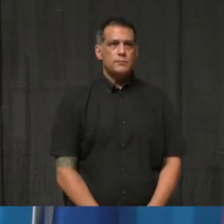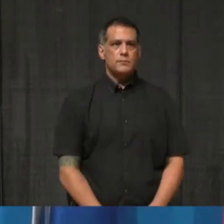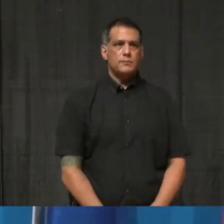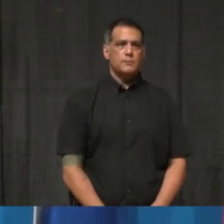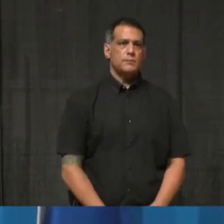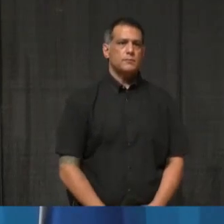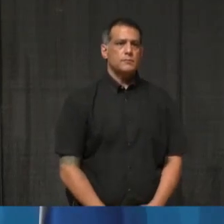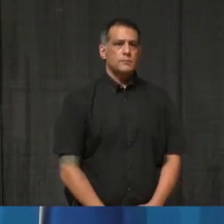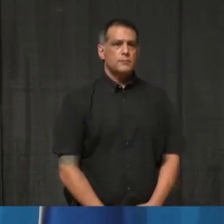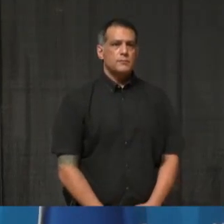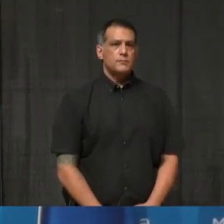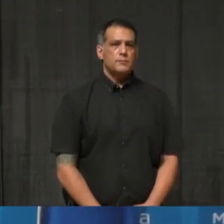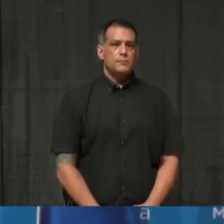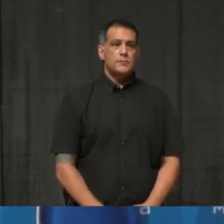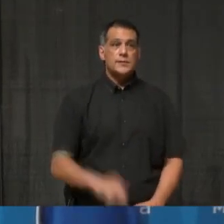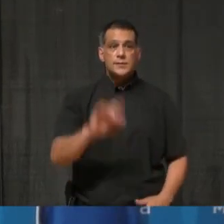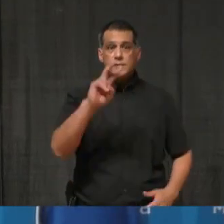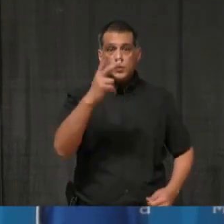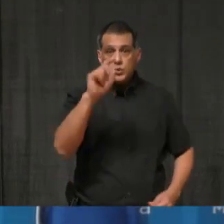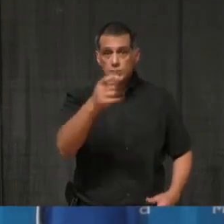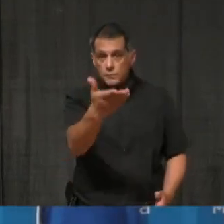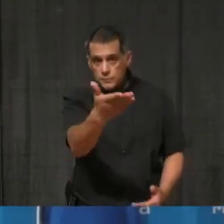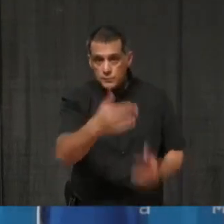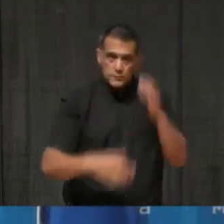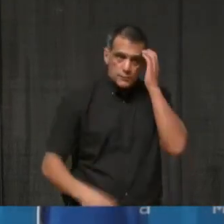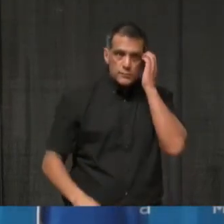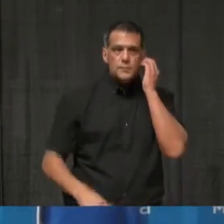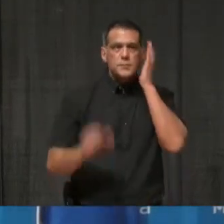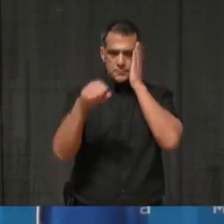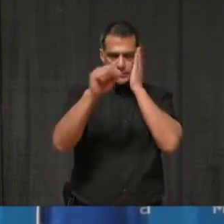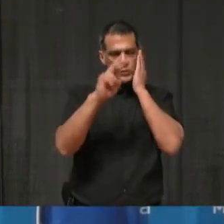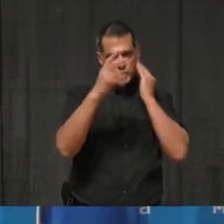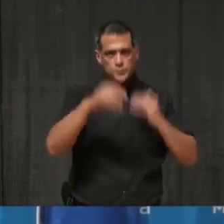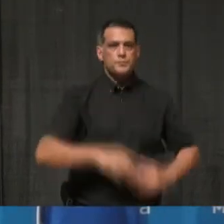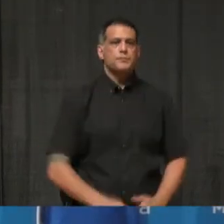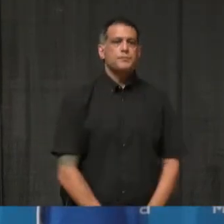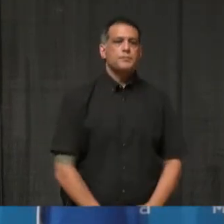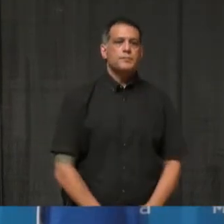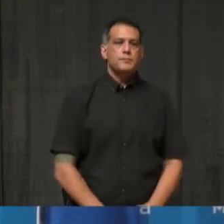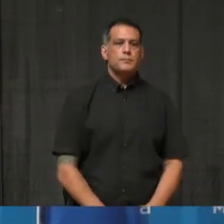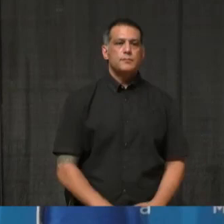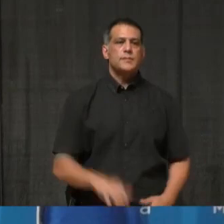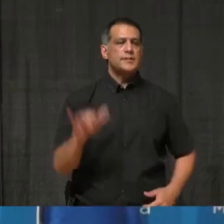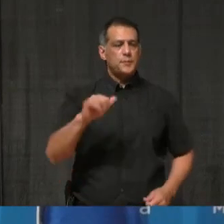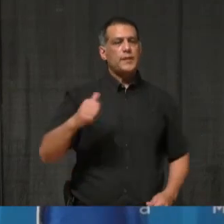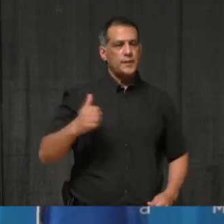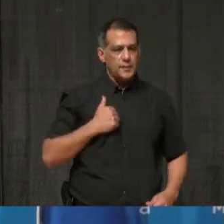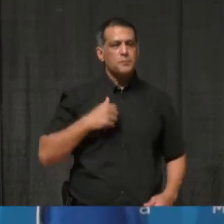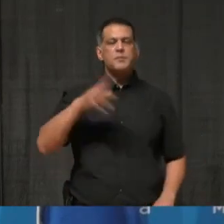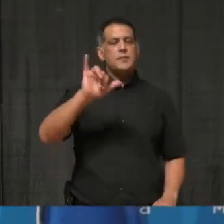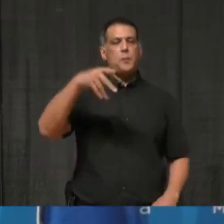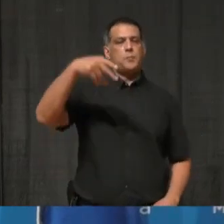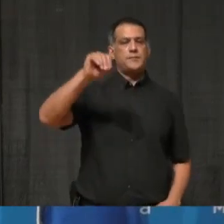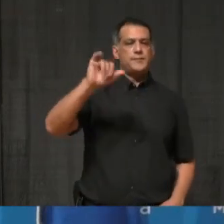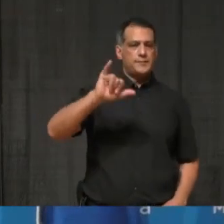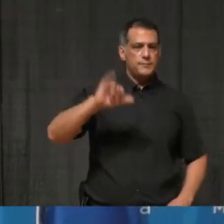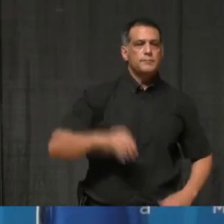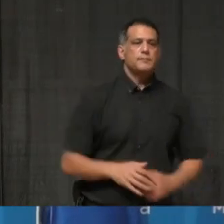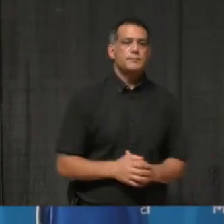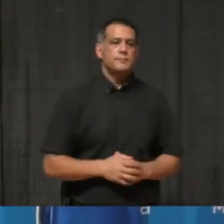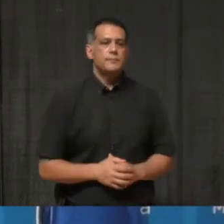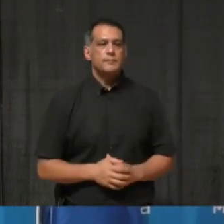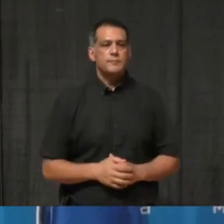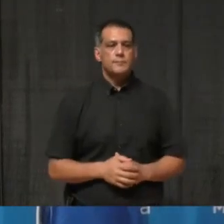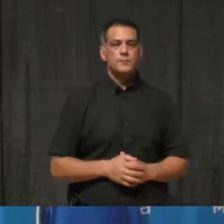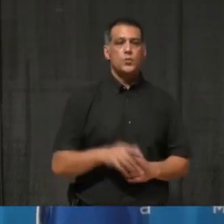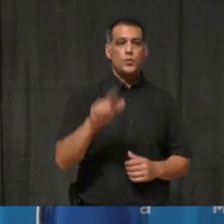A follow-up? A follow-up on that note with Canada Post as well. They tell CP24 that with the